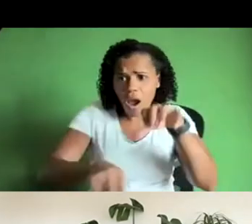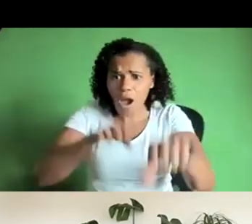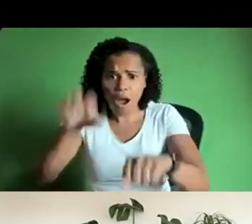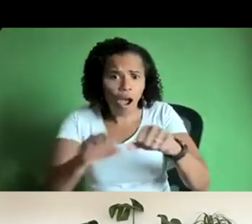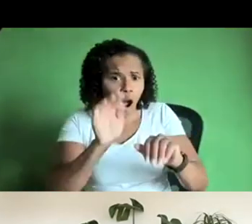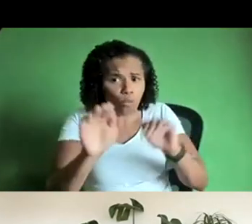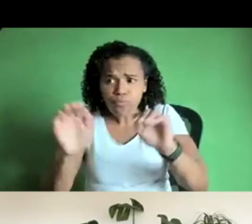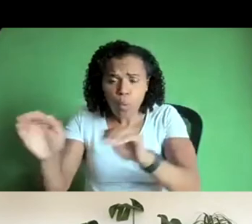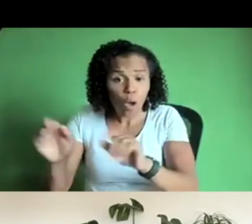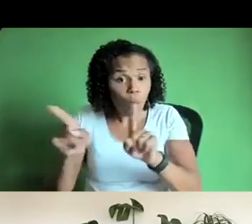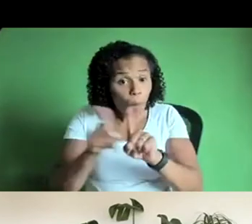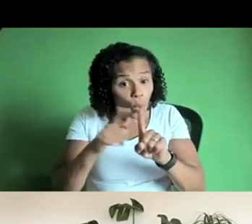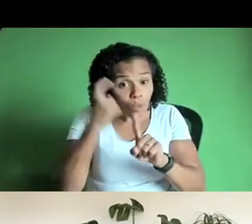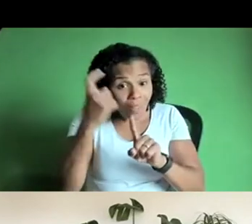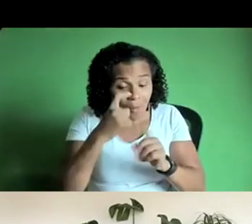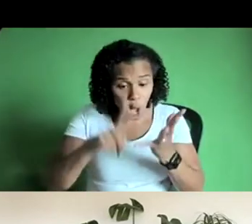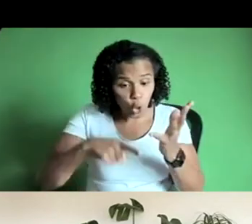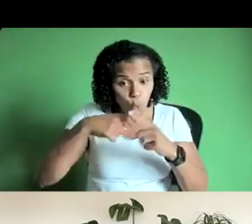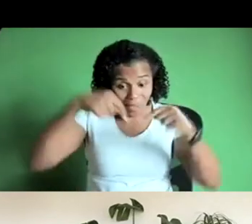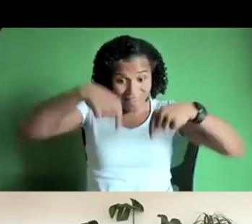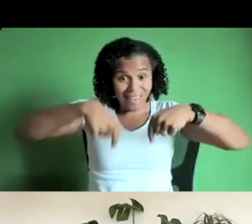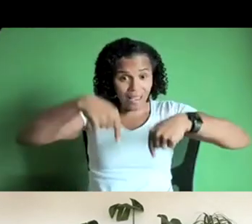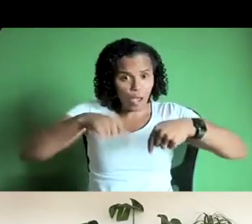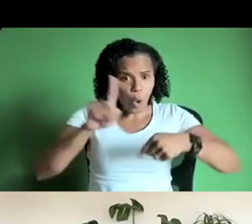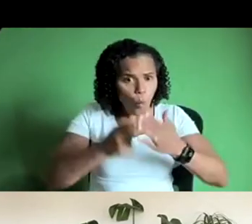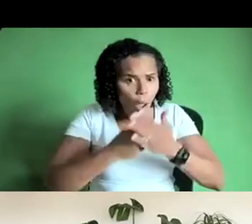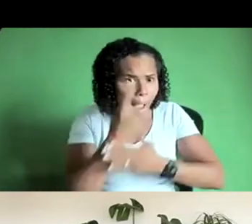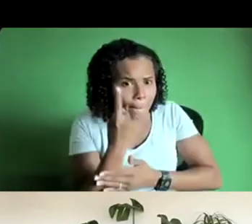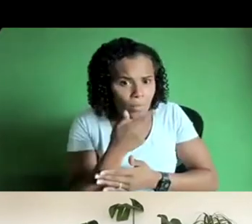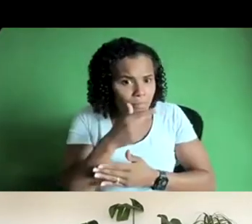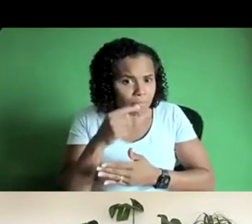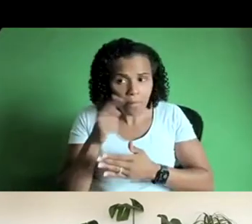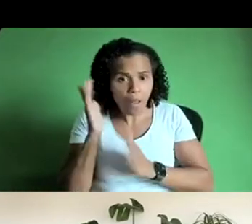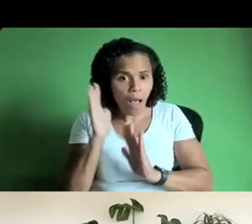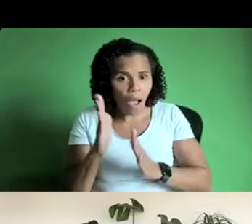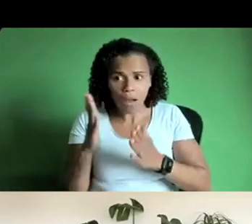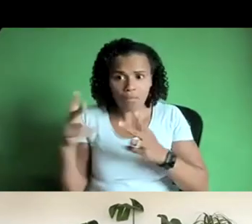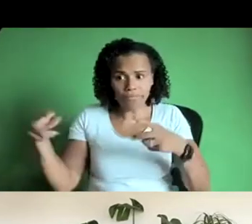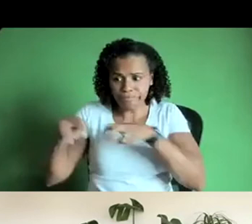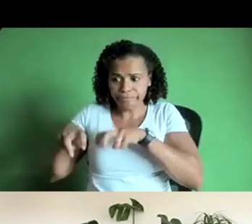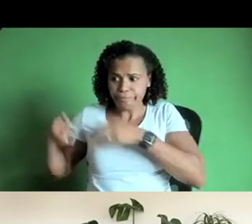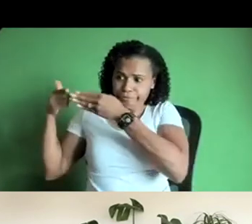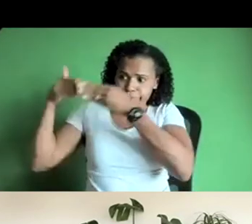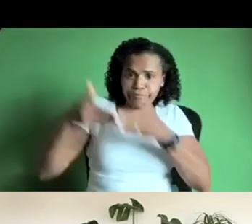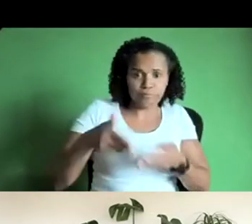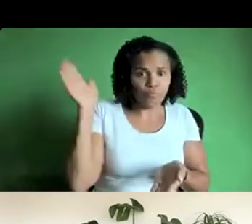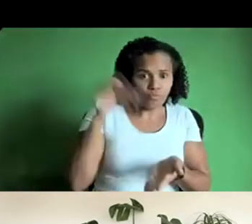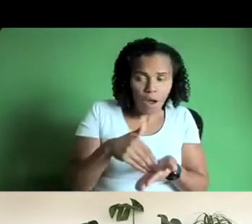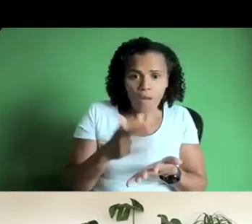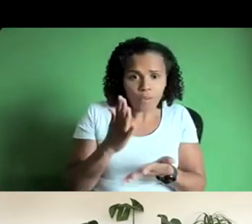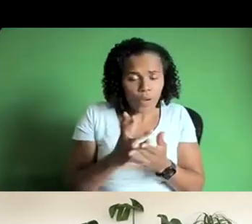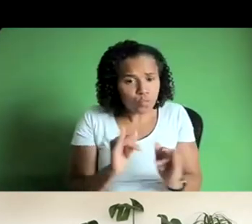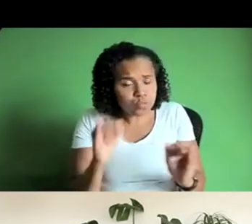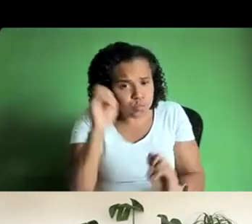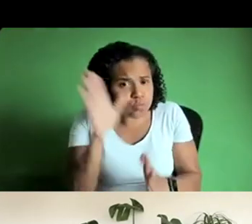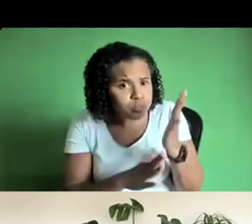from those that came over here that migrated just like my granddad did um and this is